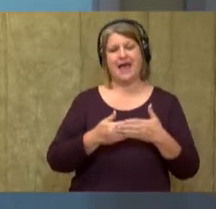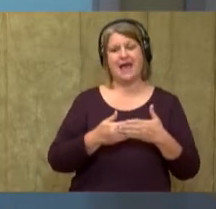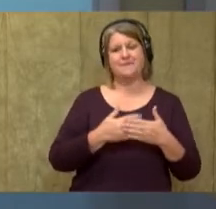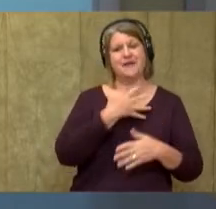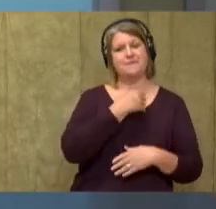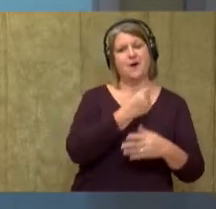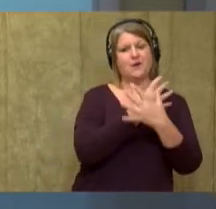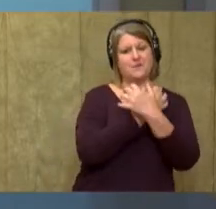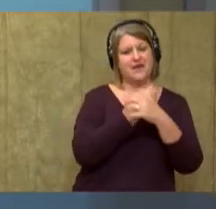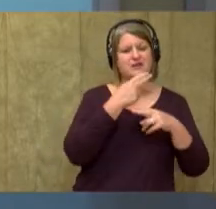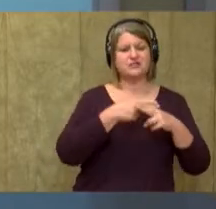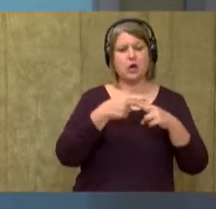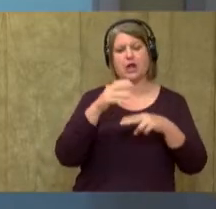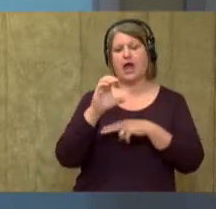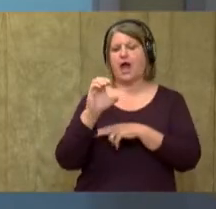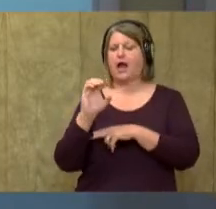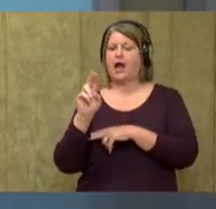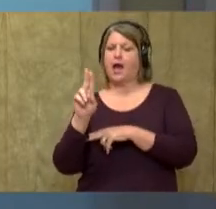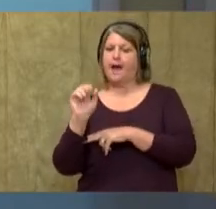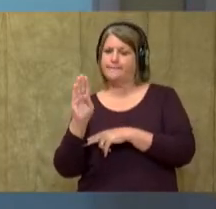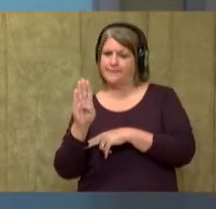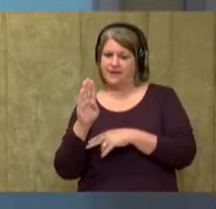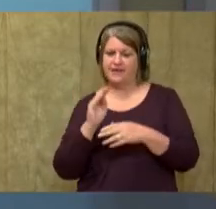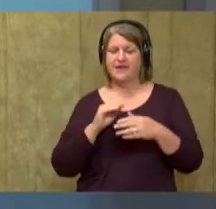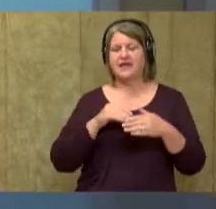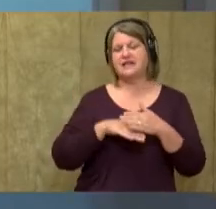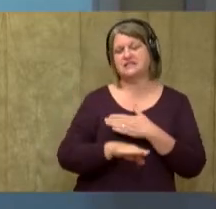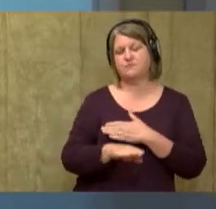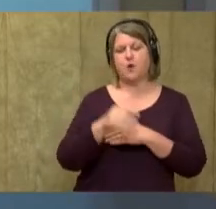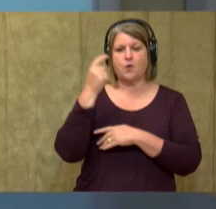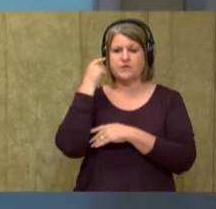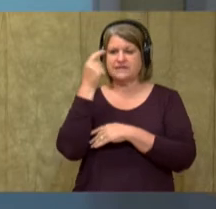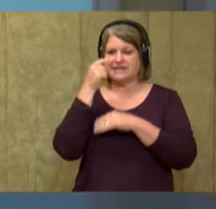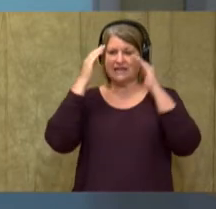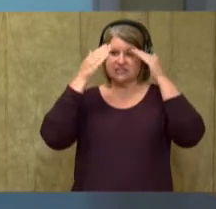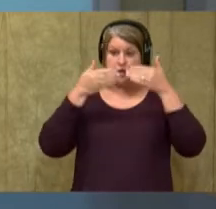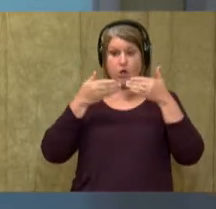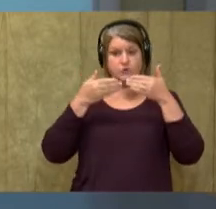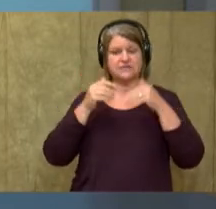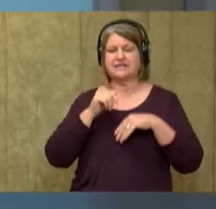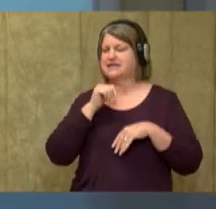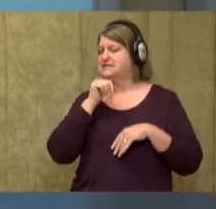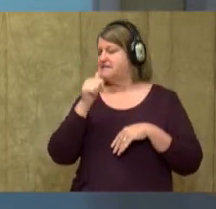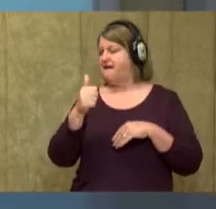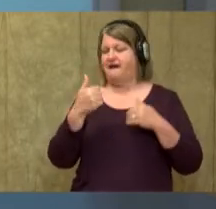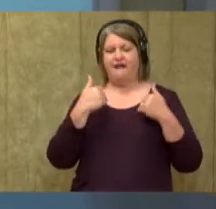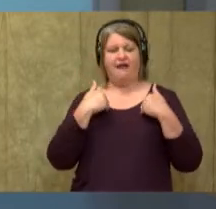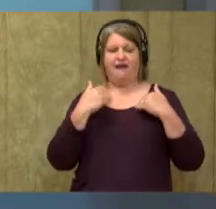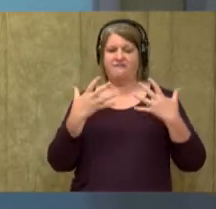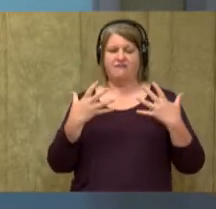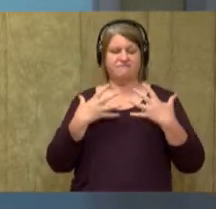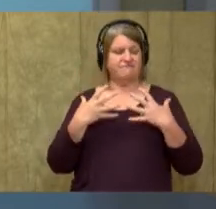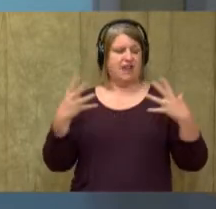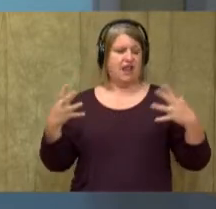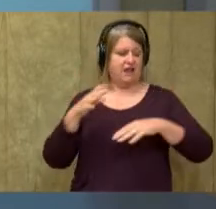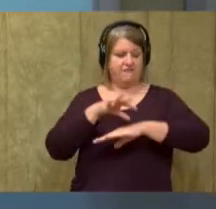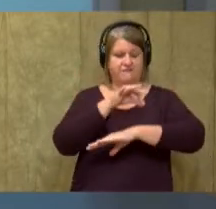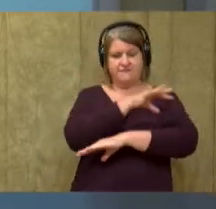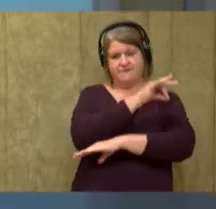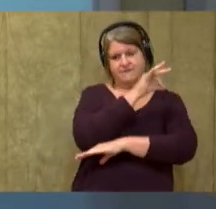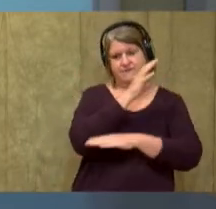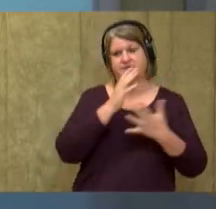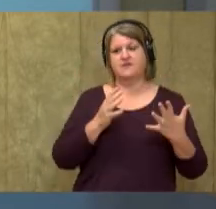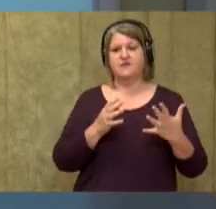called a cub. A cub is born with its eyes closed. It does not have much hair. A cub